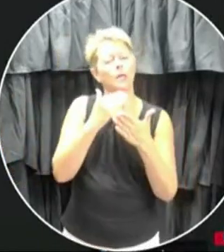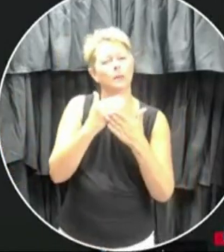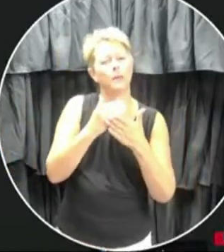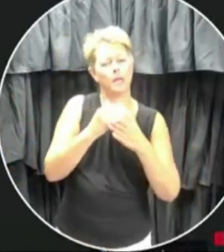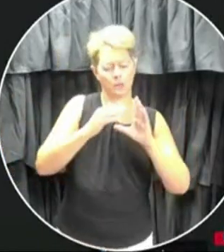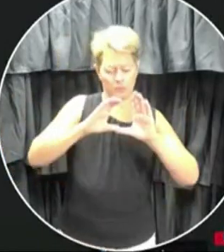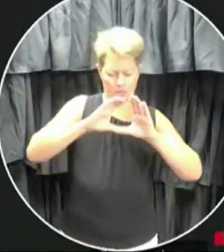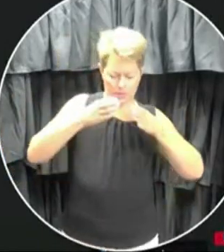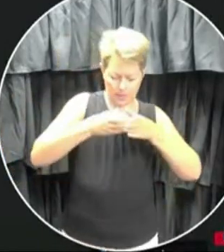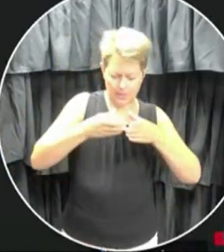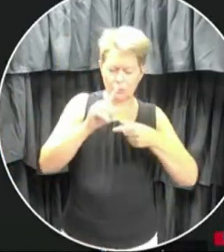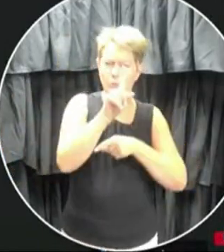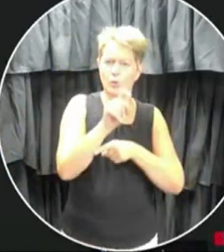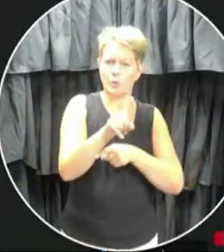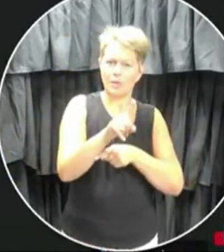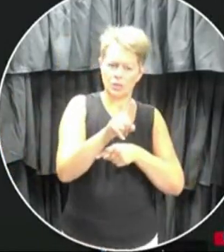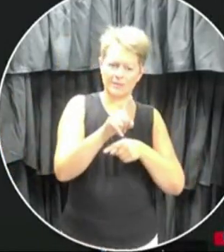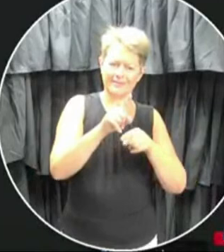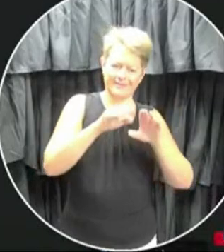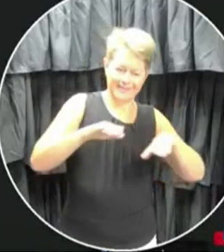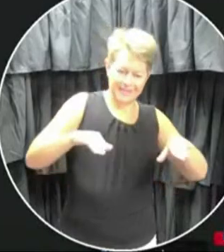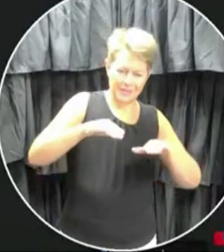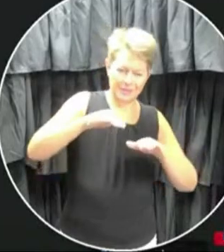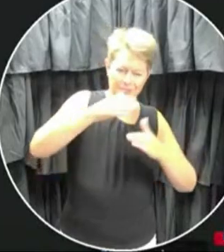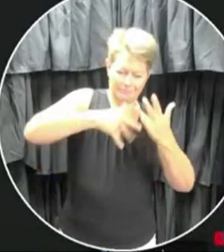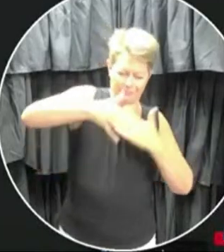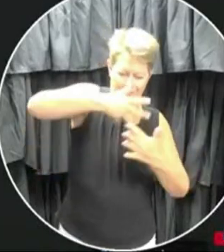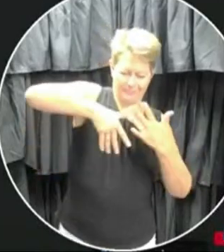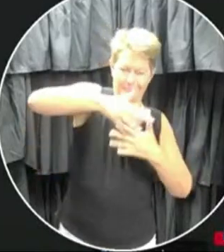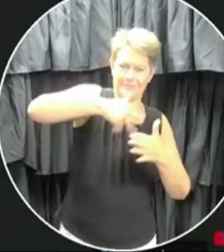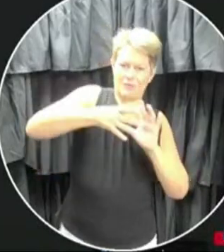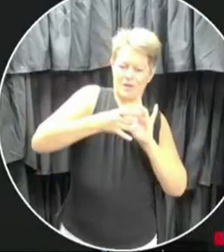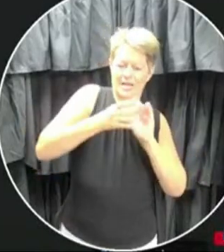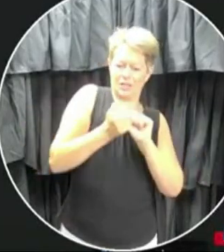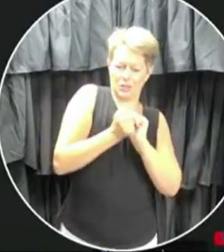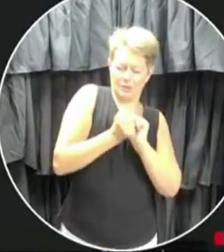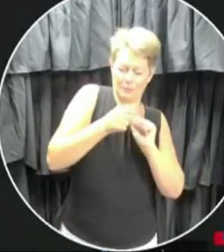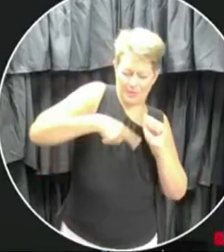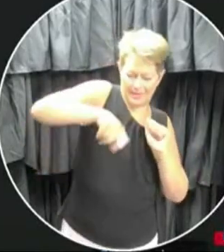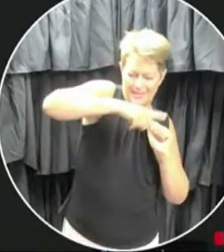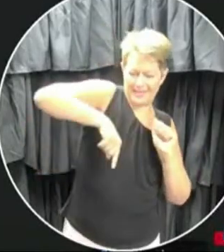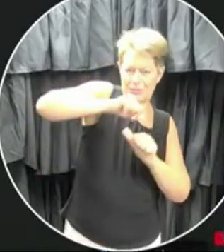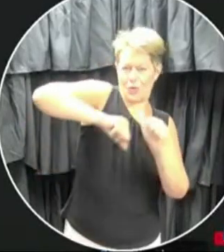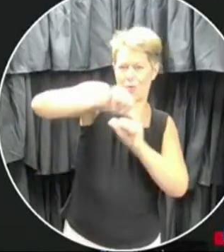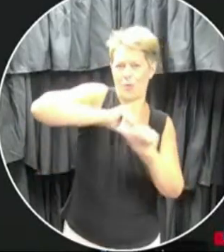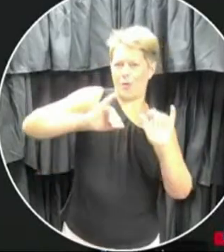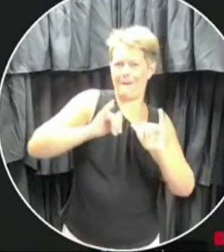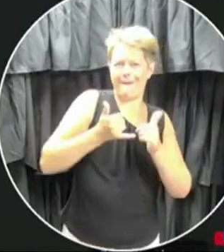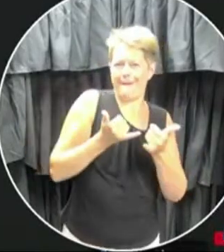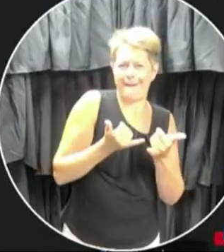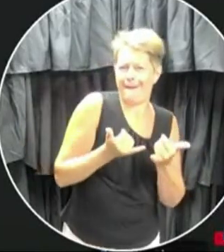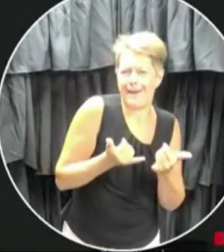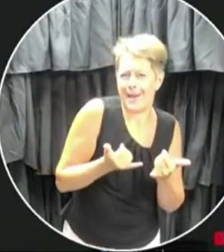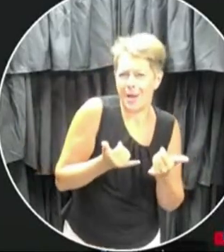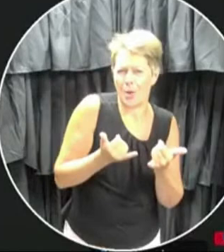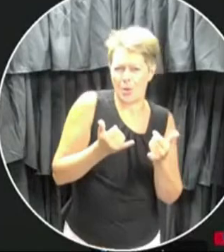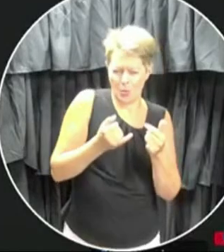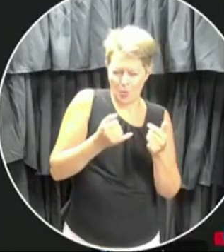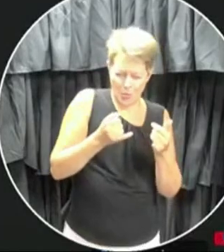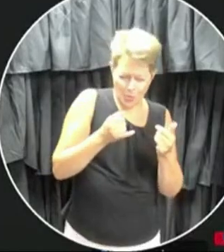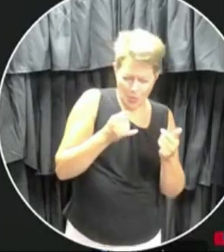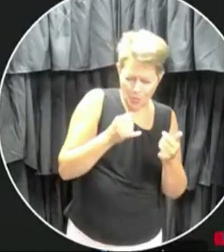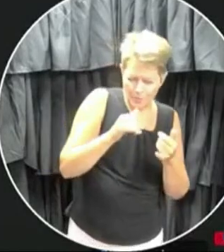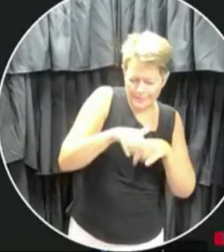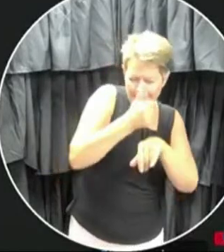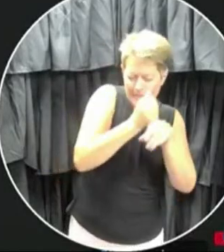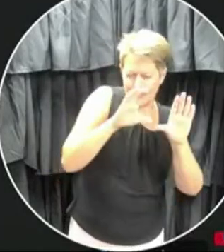students social relationships with each other and their friends will kind of play into how cohorts are planned or